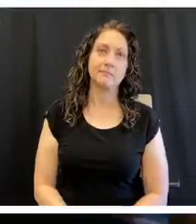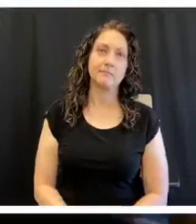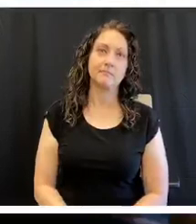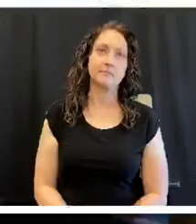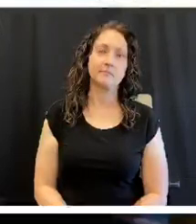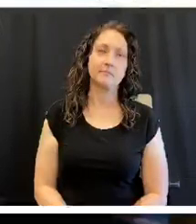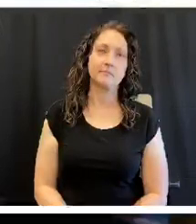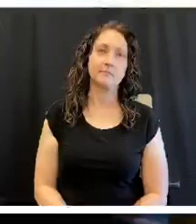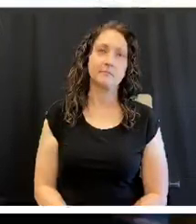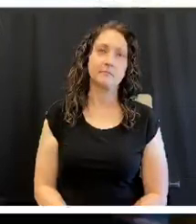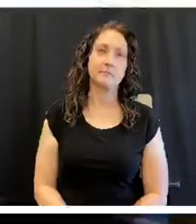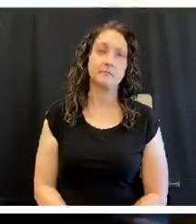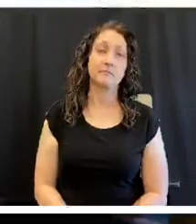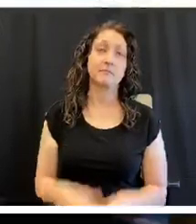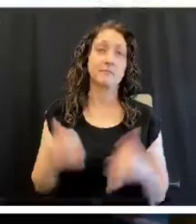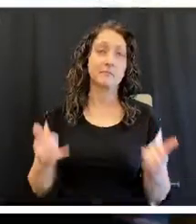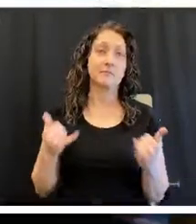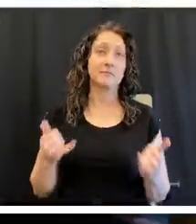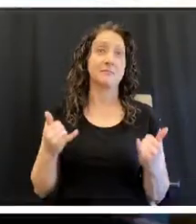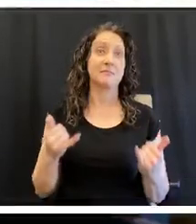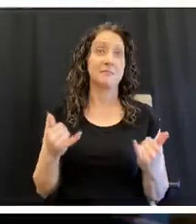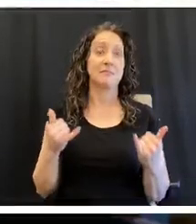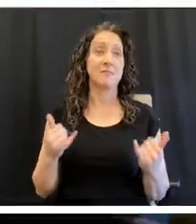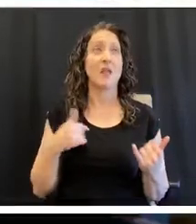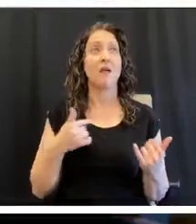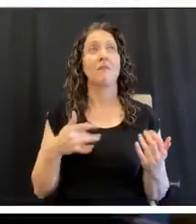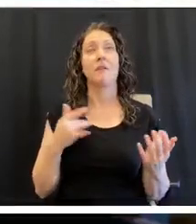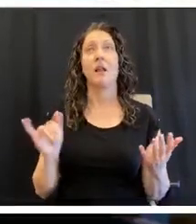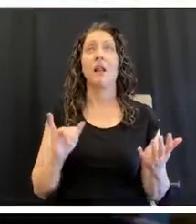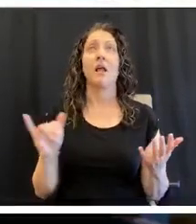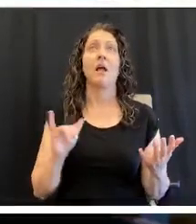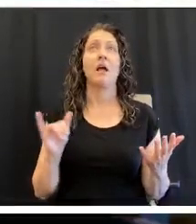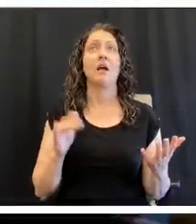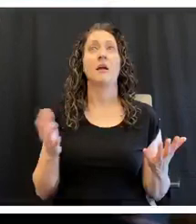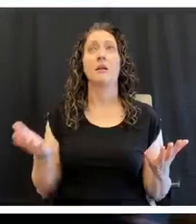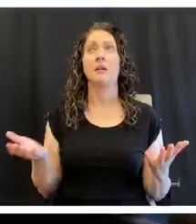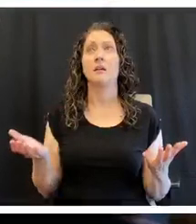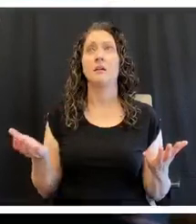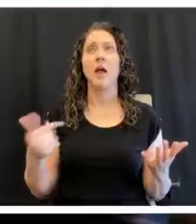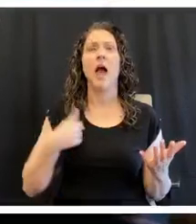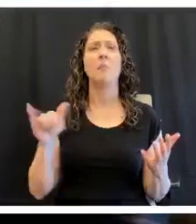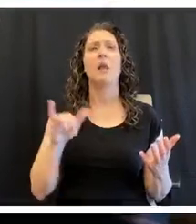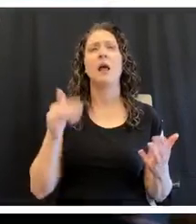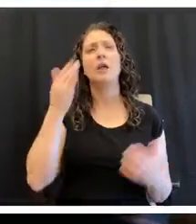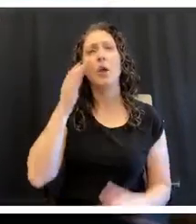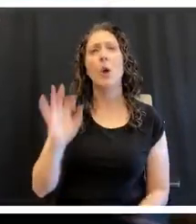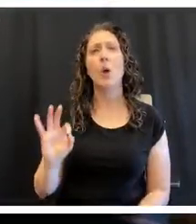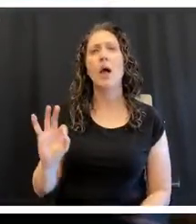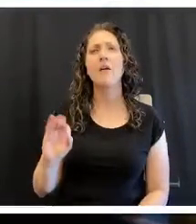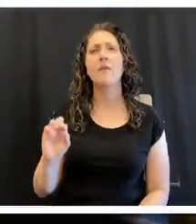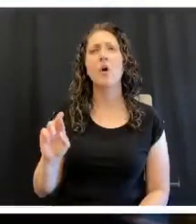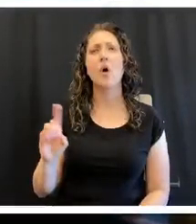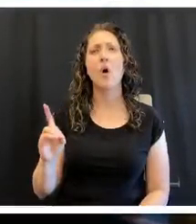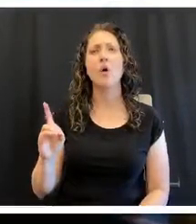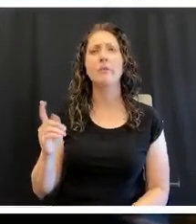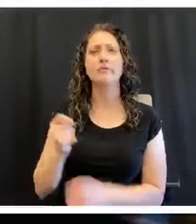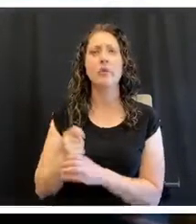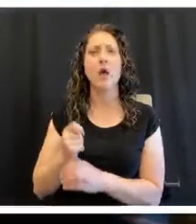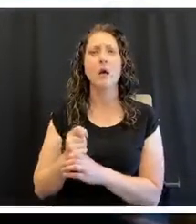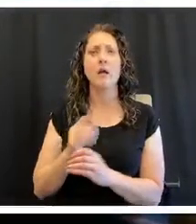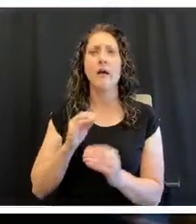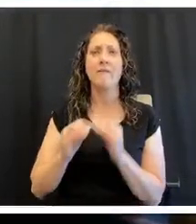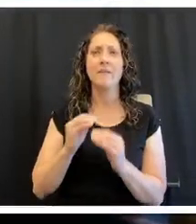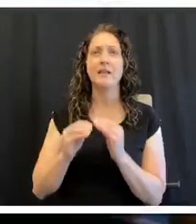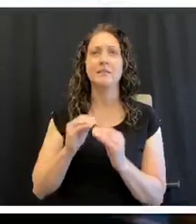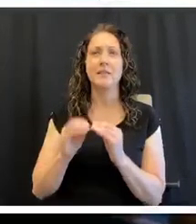get up, I feel like I'm a Ford. And if you know anything about Fords, you know, they call it fix and repair